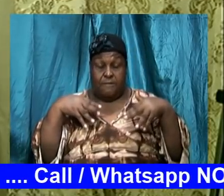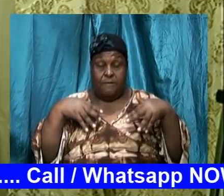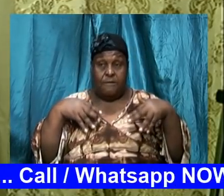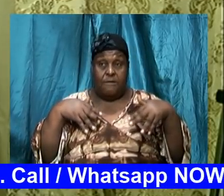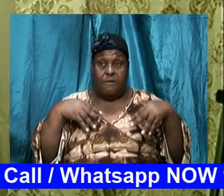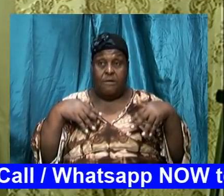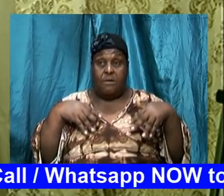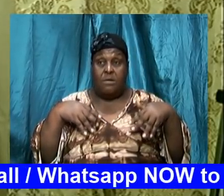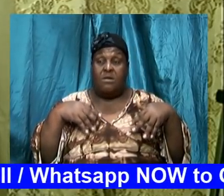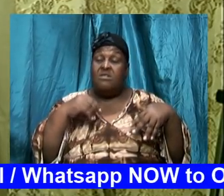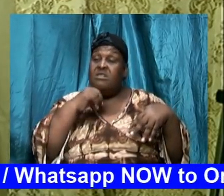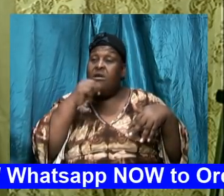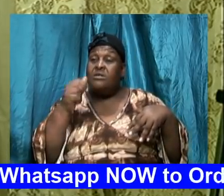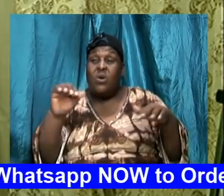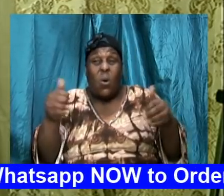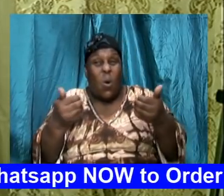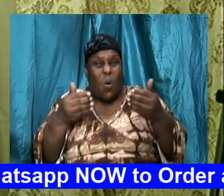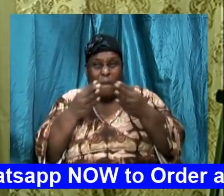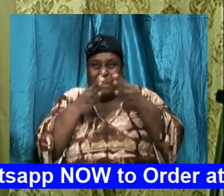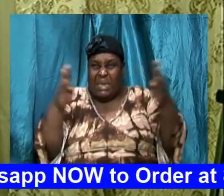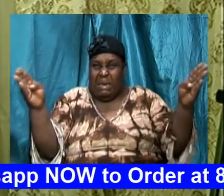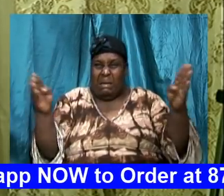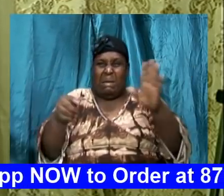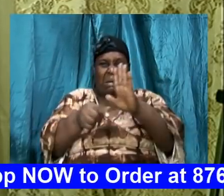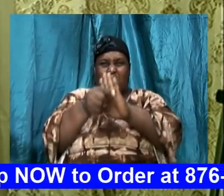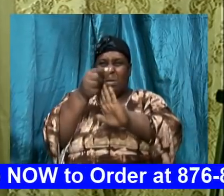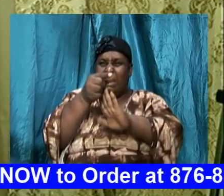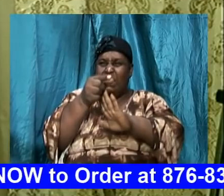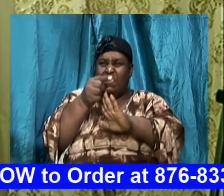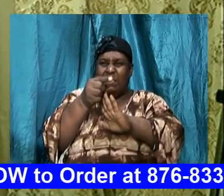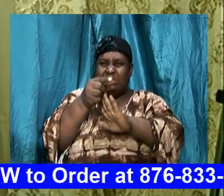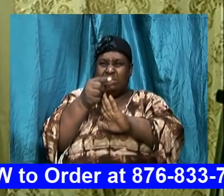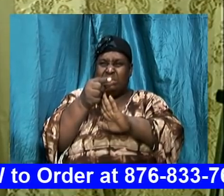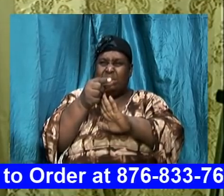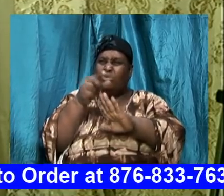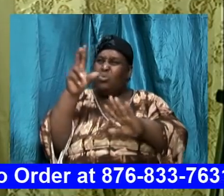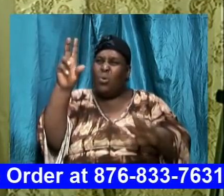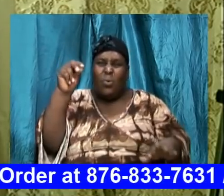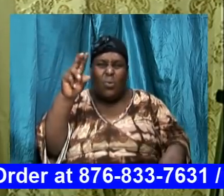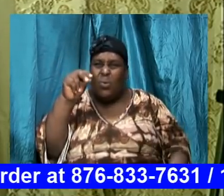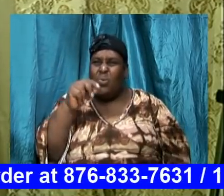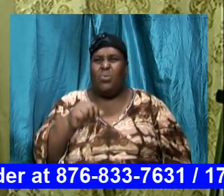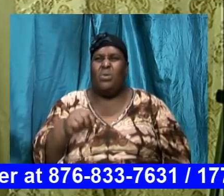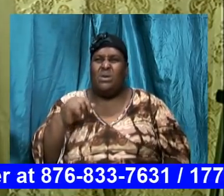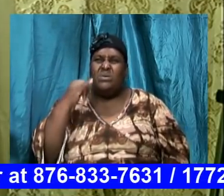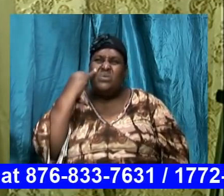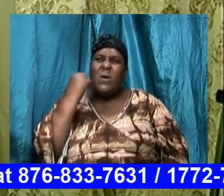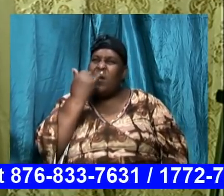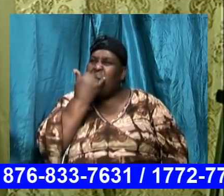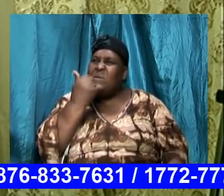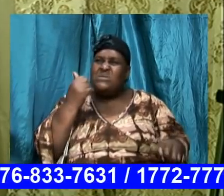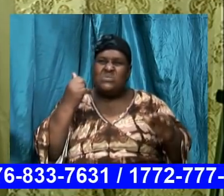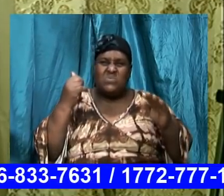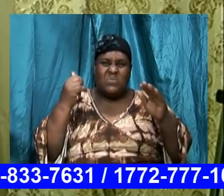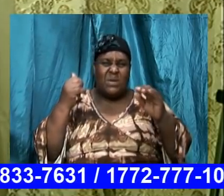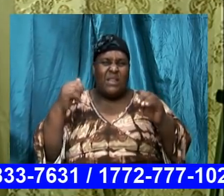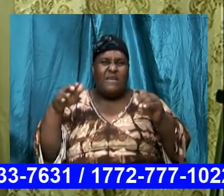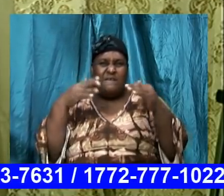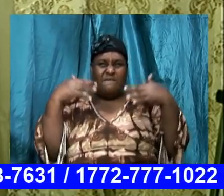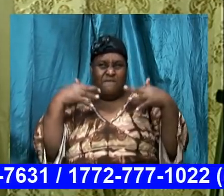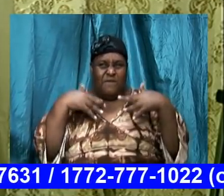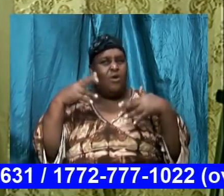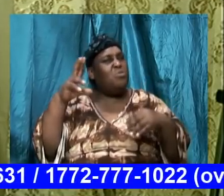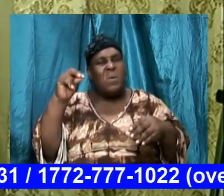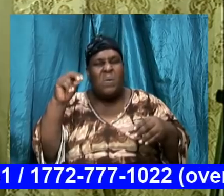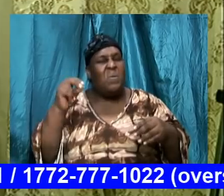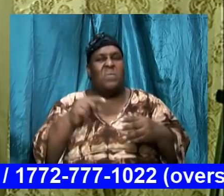big Goliath was. Yes, he was nine feet, nine tall, very imposing and they might have been afraid of that but when we look